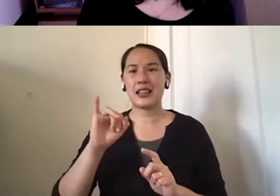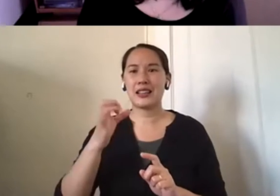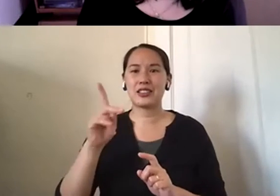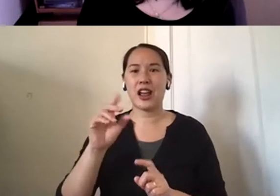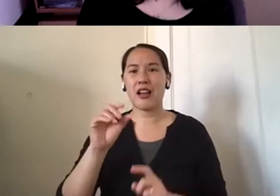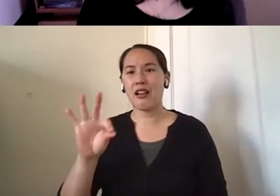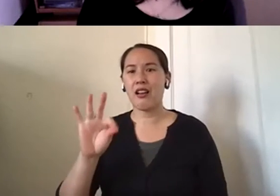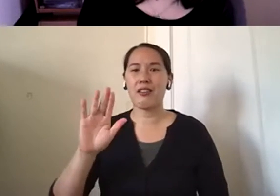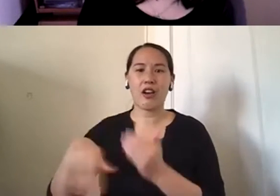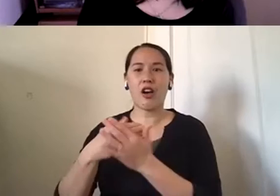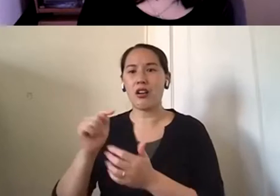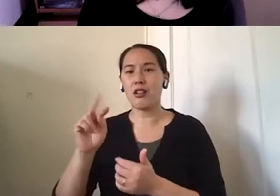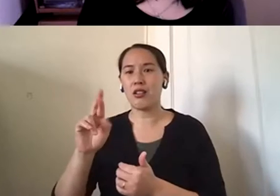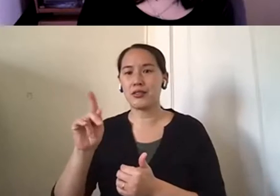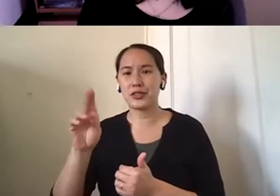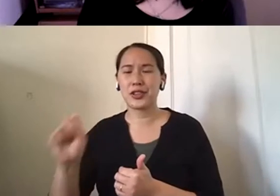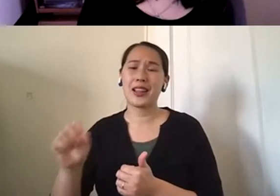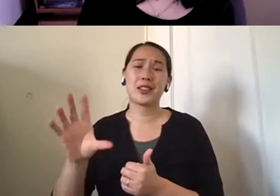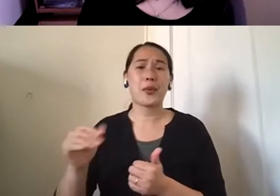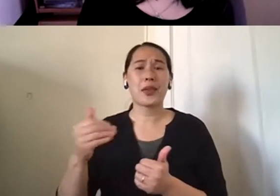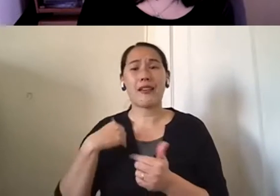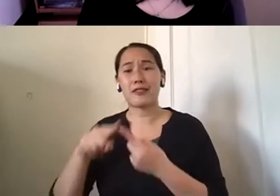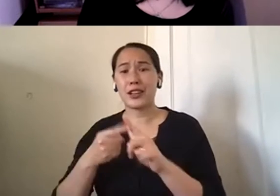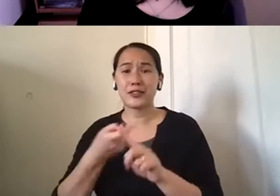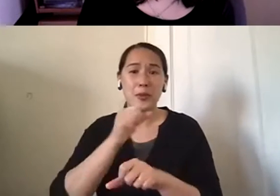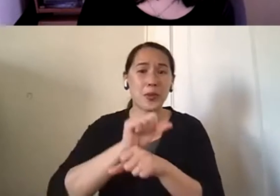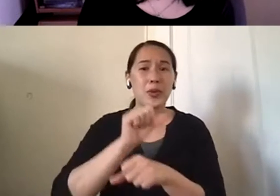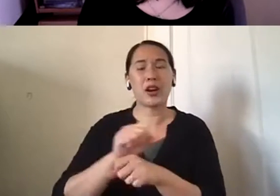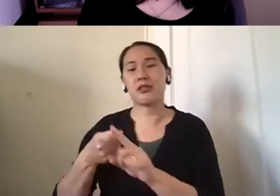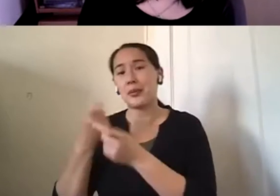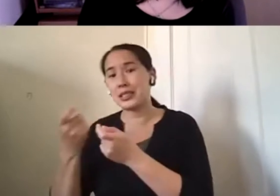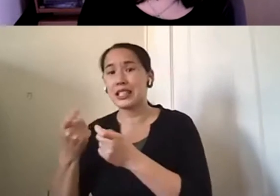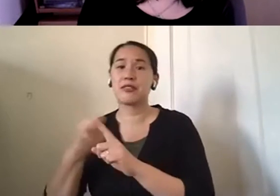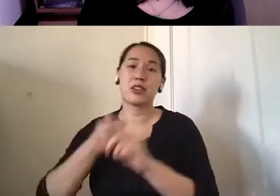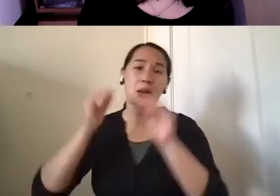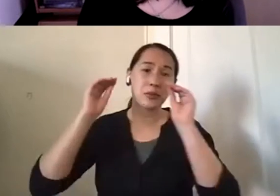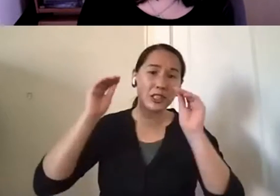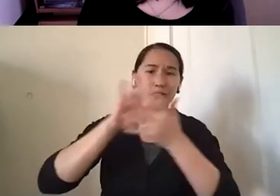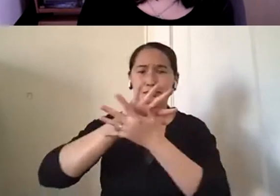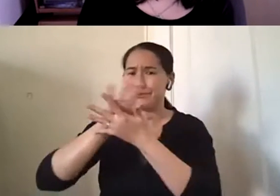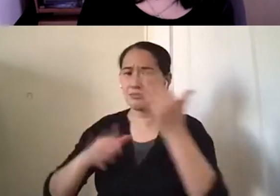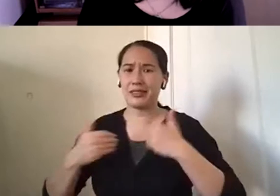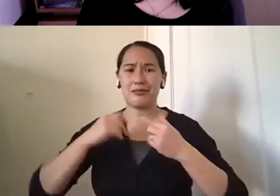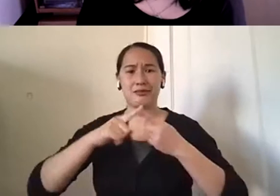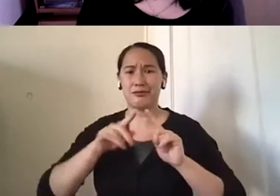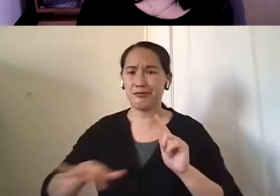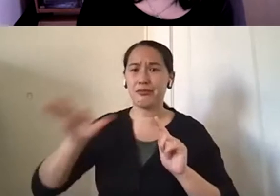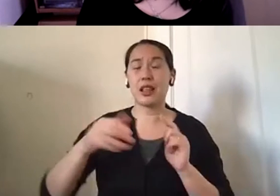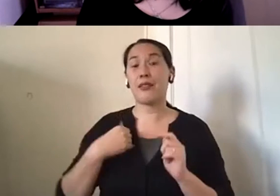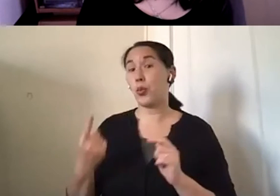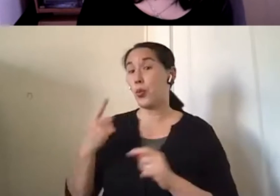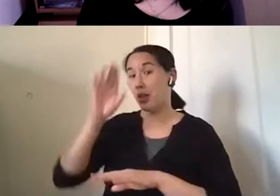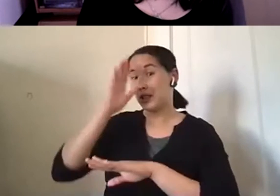had a lot of friends and like skiing and from his work and from his teaching days. Um, he did have one son who,